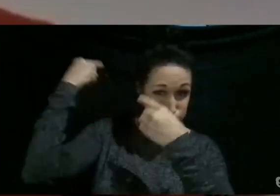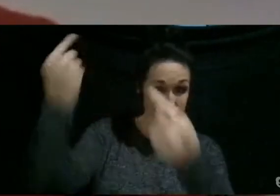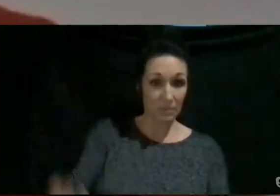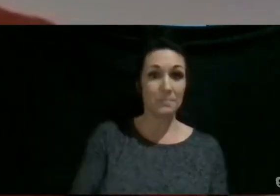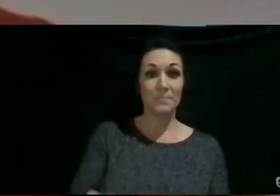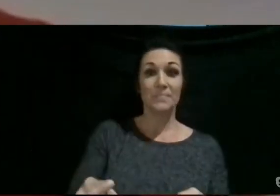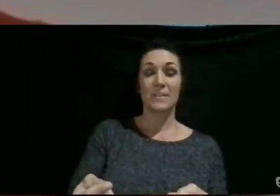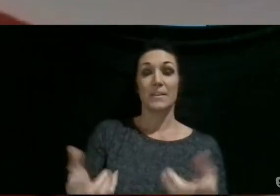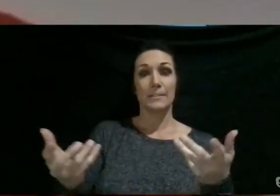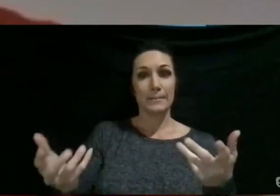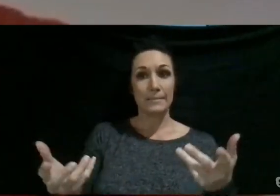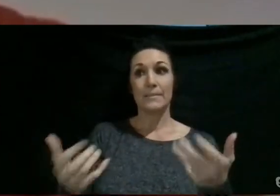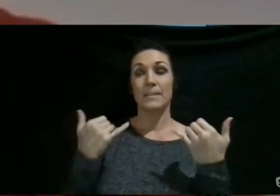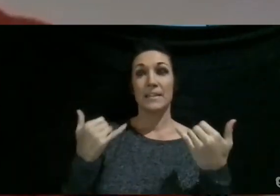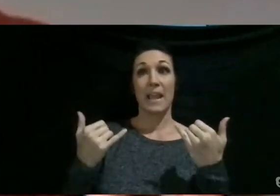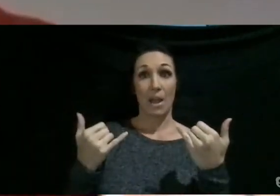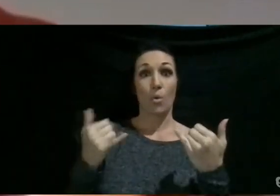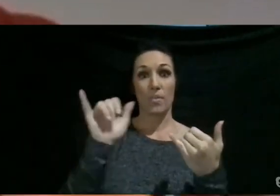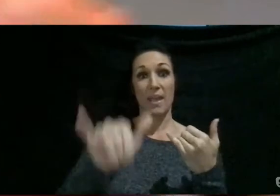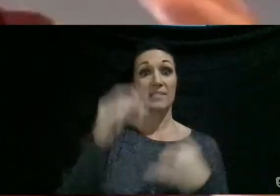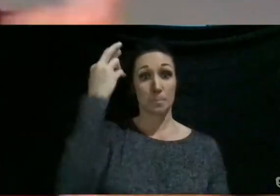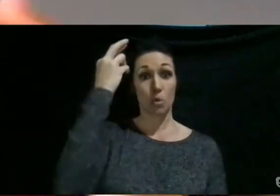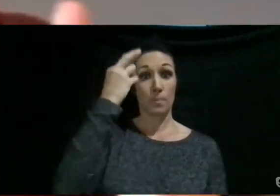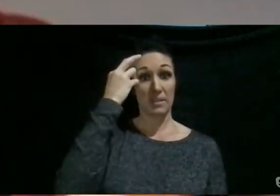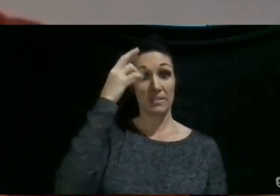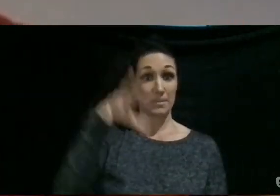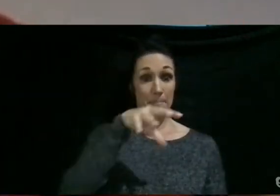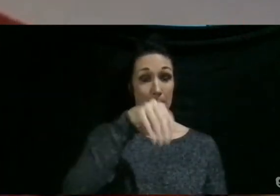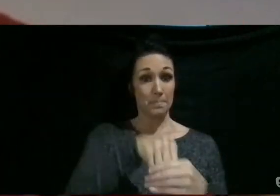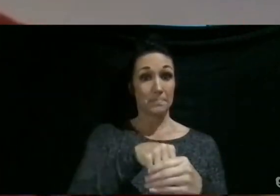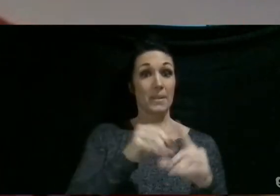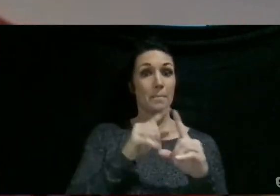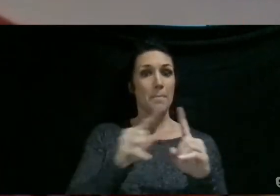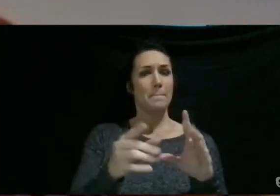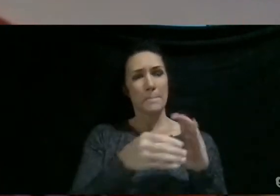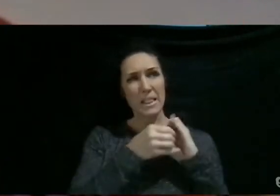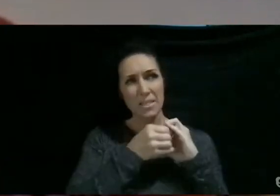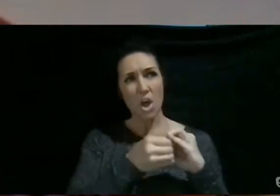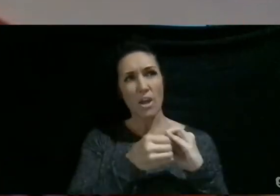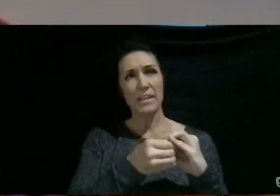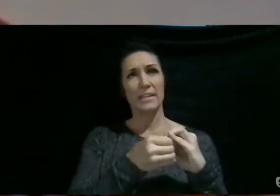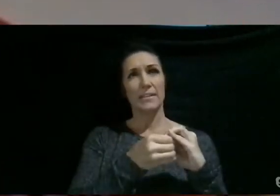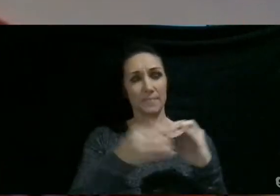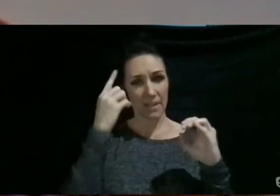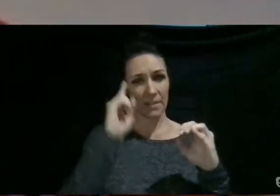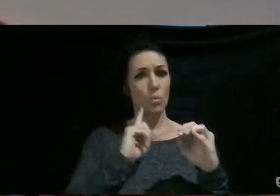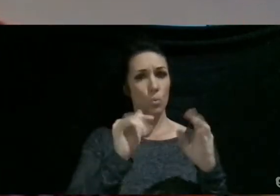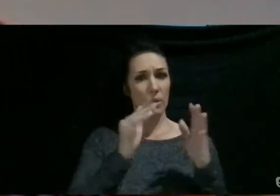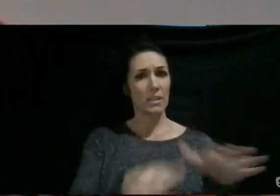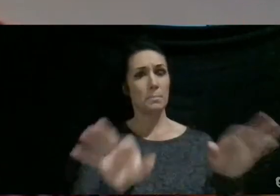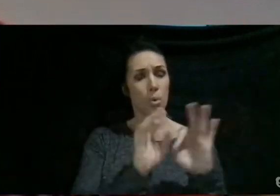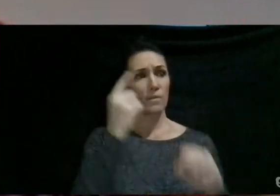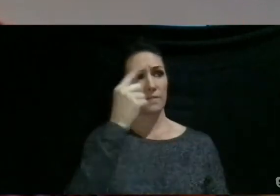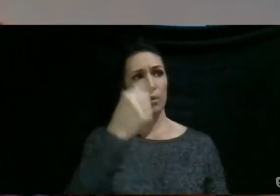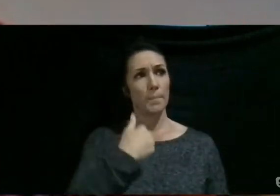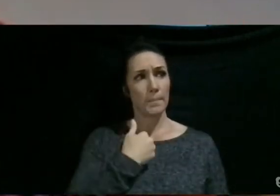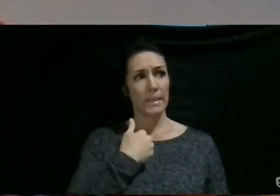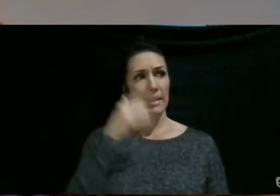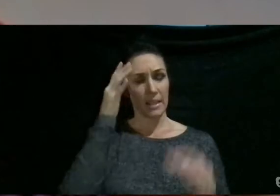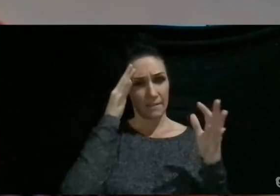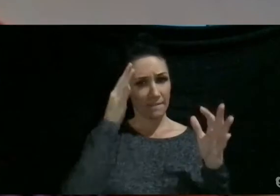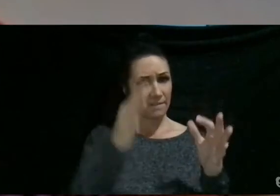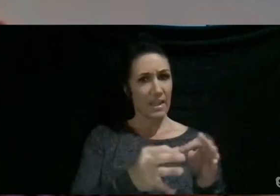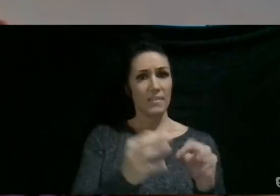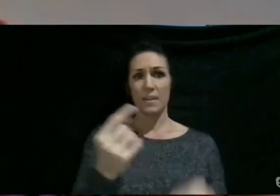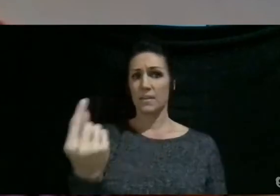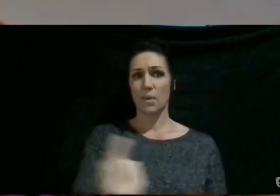gives us this giant purpose to be a part of, but the belonging piece, I think, is really, really important, and for me, faith has always